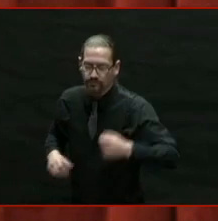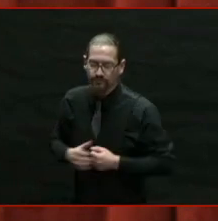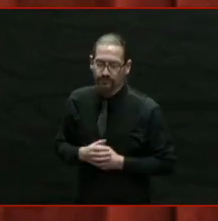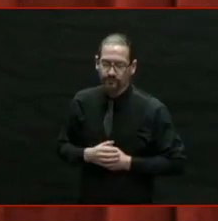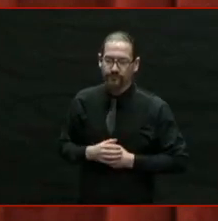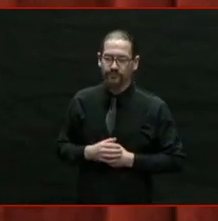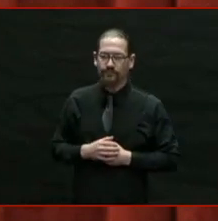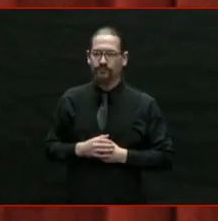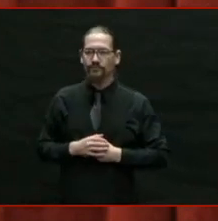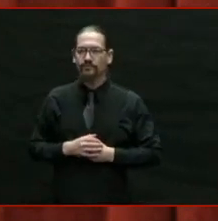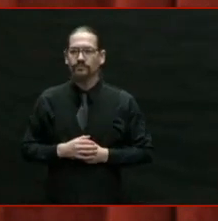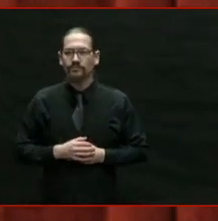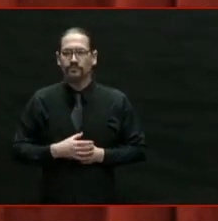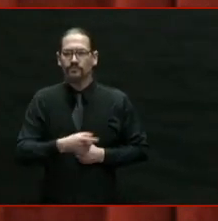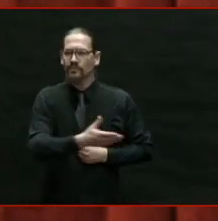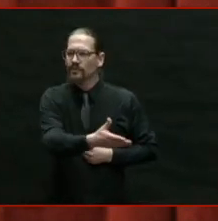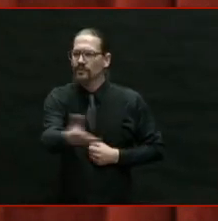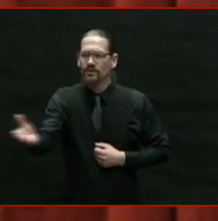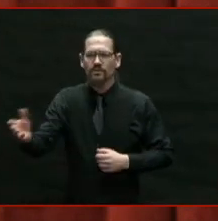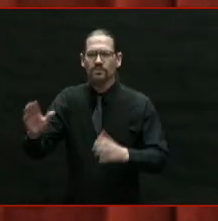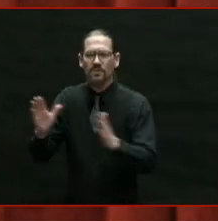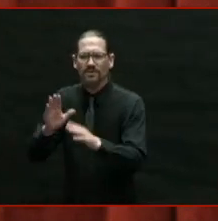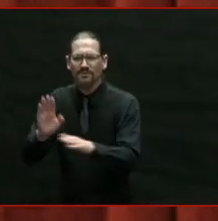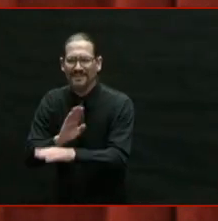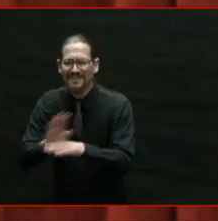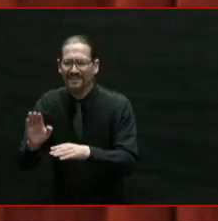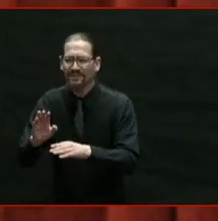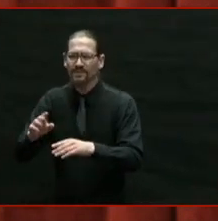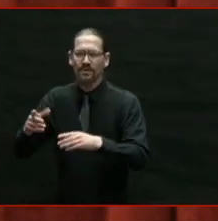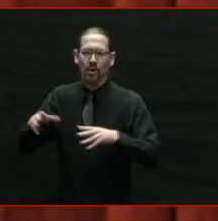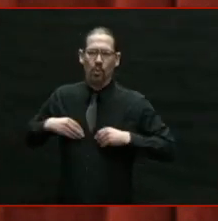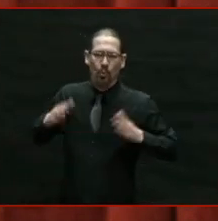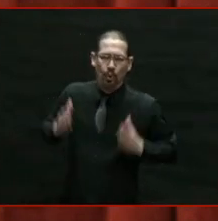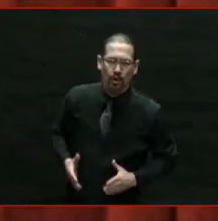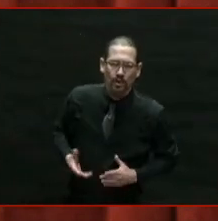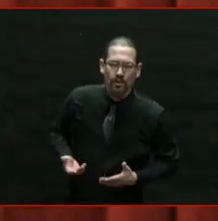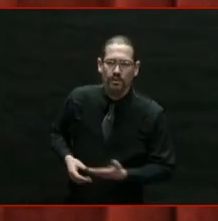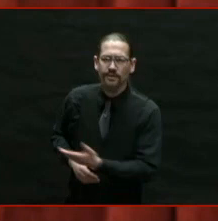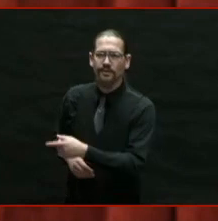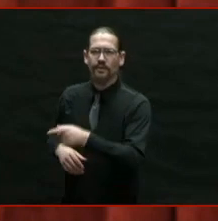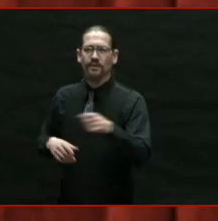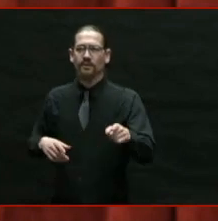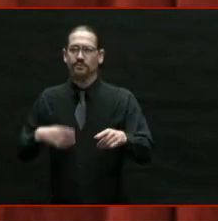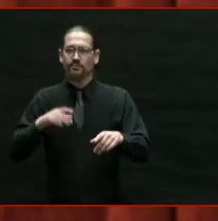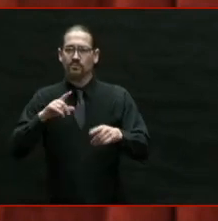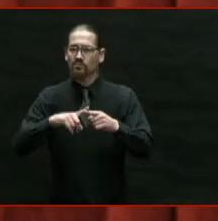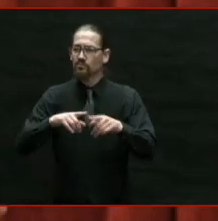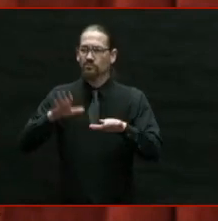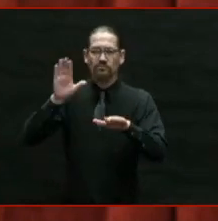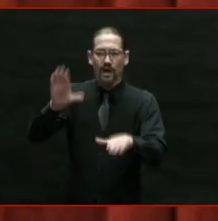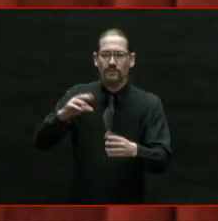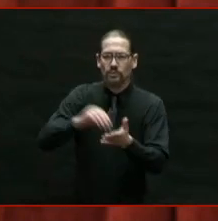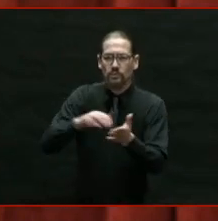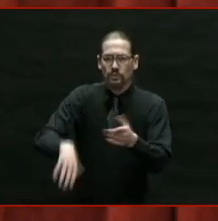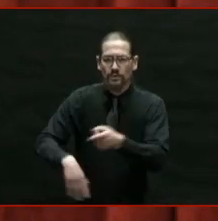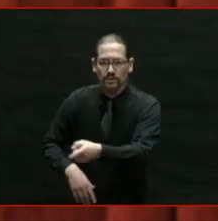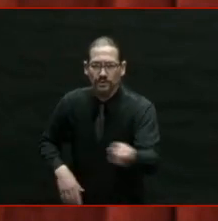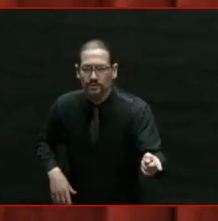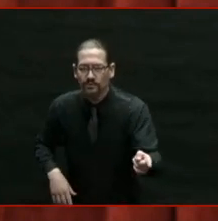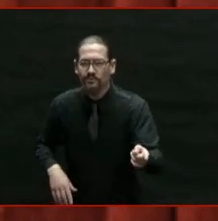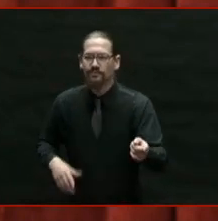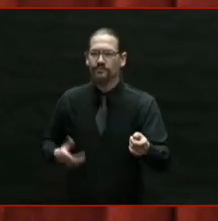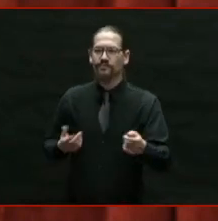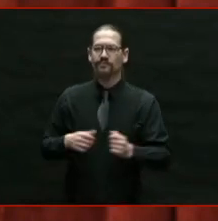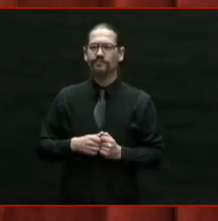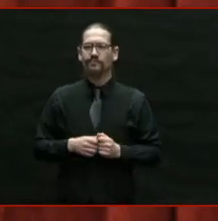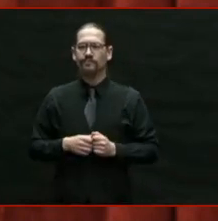every promised scholar who just wants a chance, every one of you of